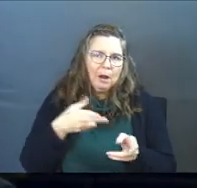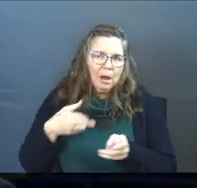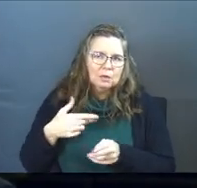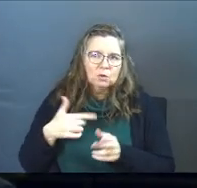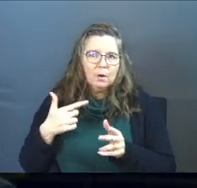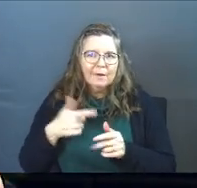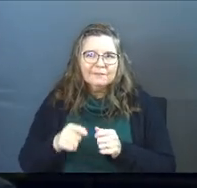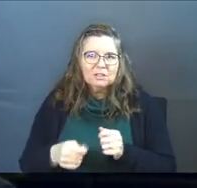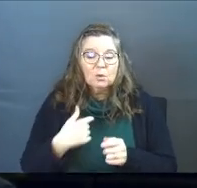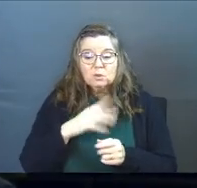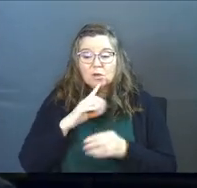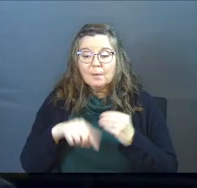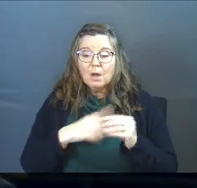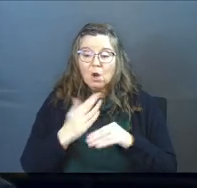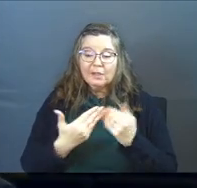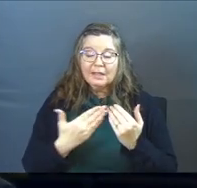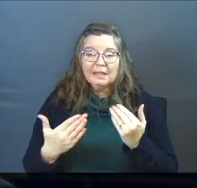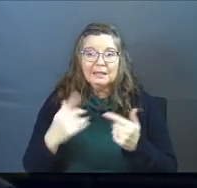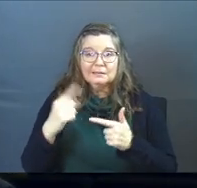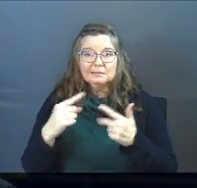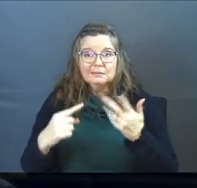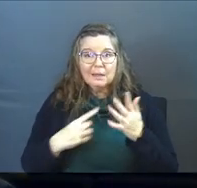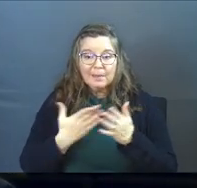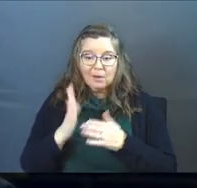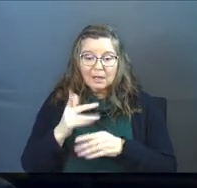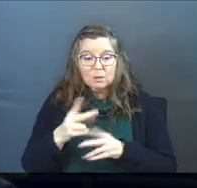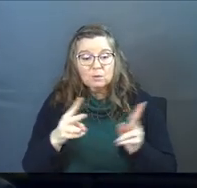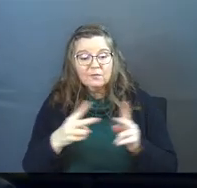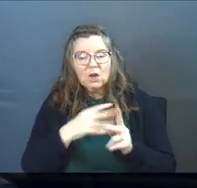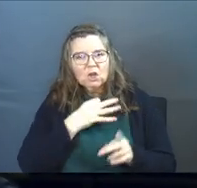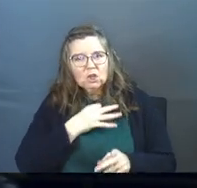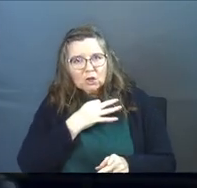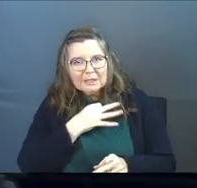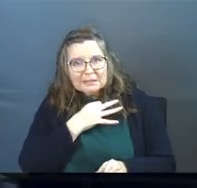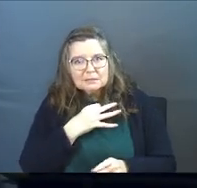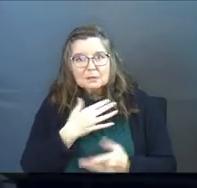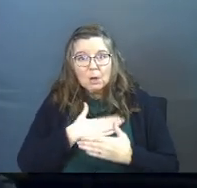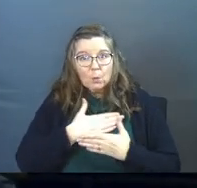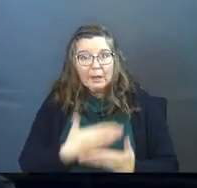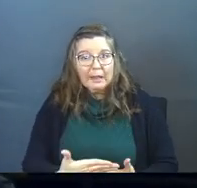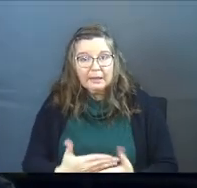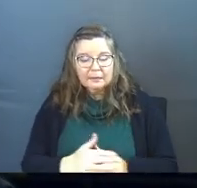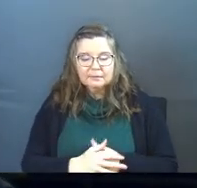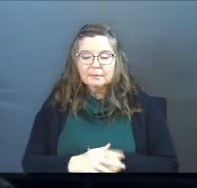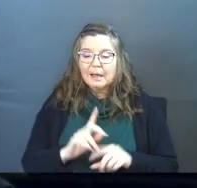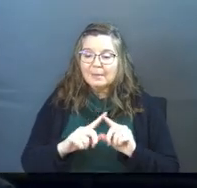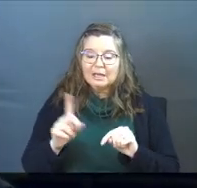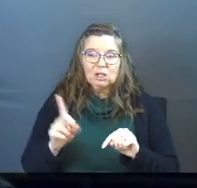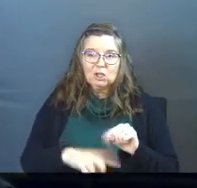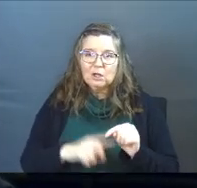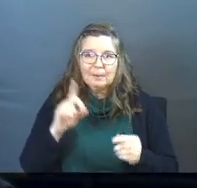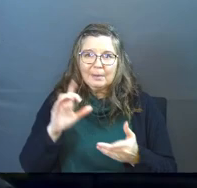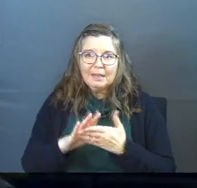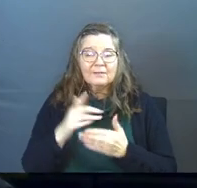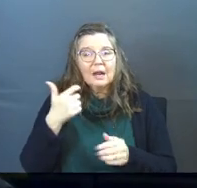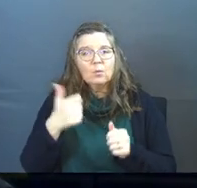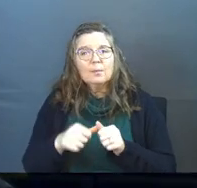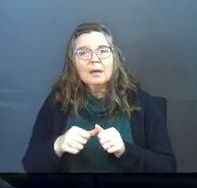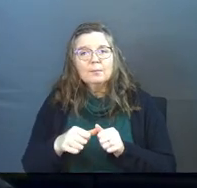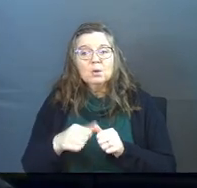Again, we're out hunting or fishing. And we're just talking about all these things about God. He was very curious and willing. But he could never believe.